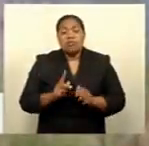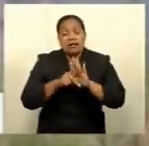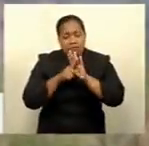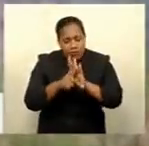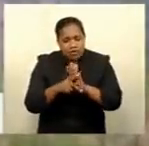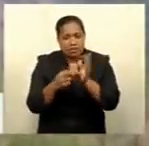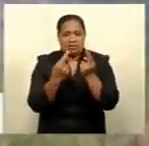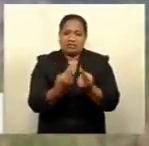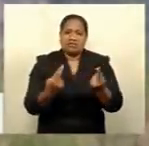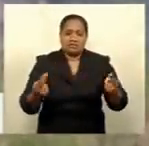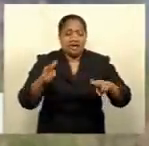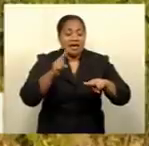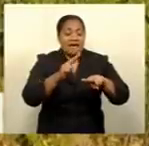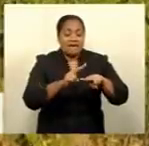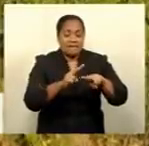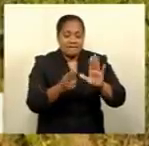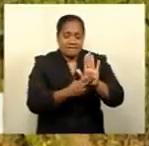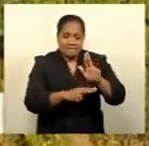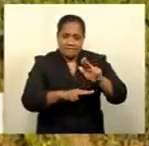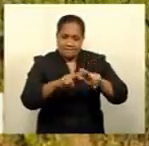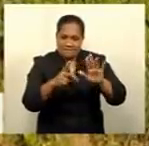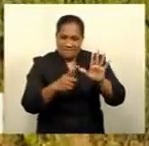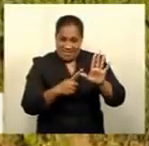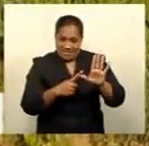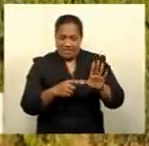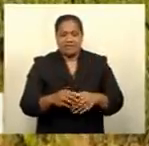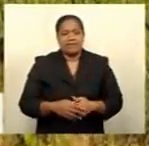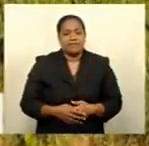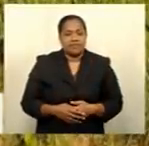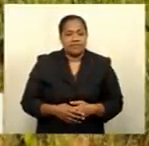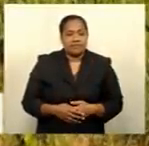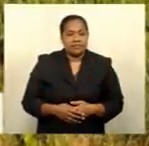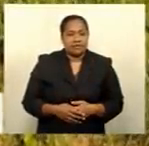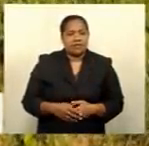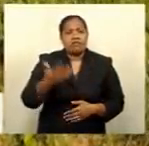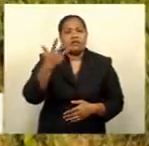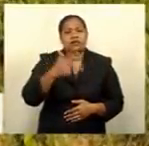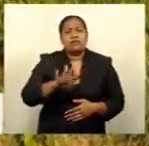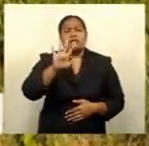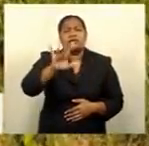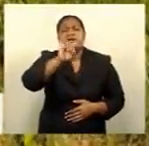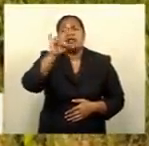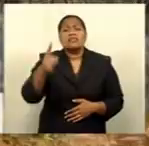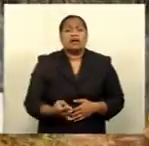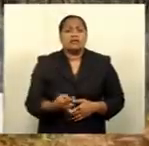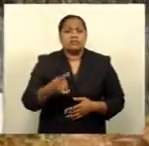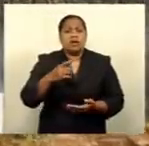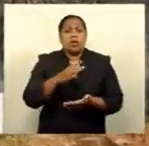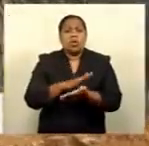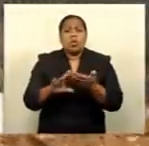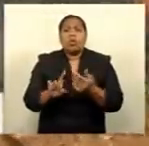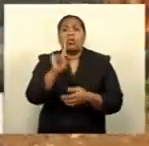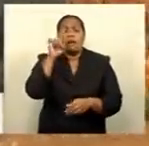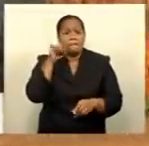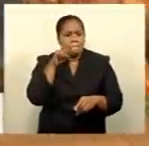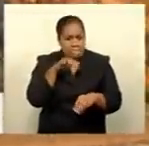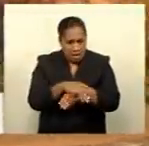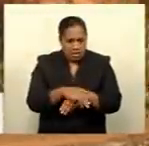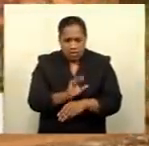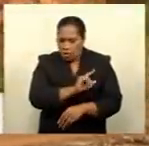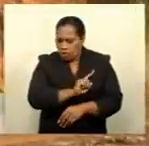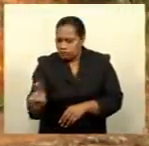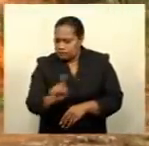of the NFA. The NFA has incurred a cost of over $95,000 just in a month while attending to these